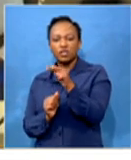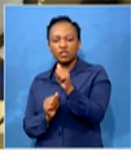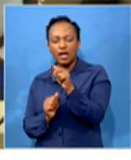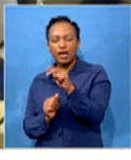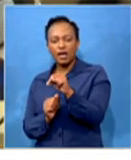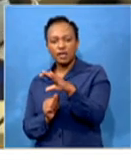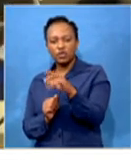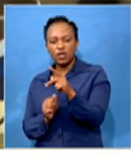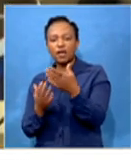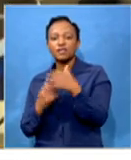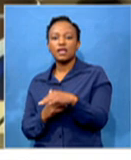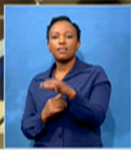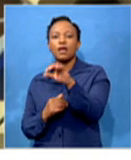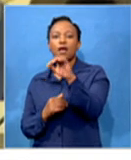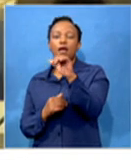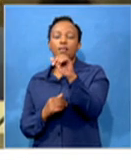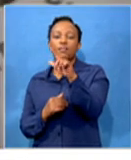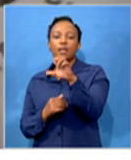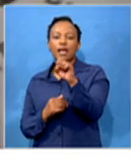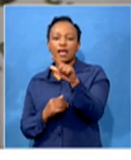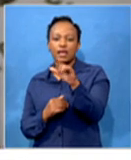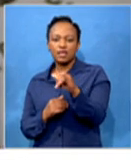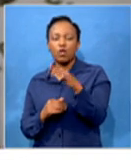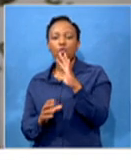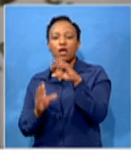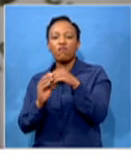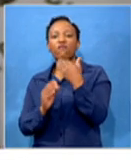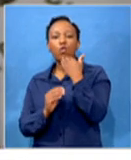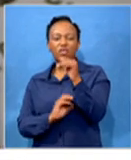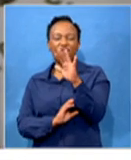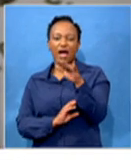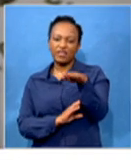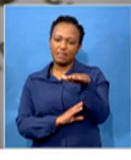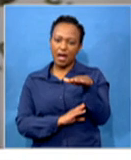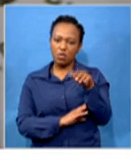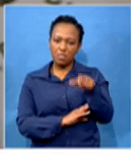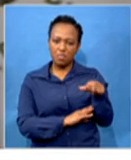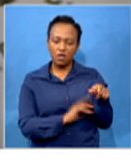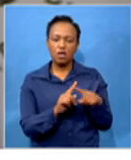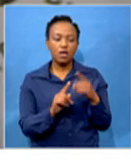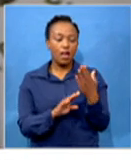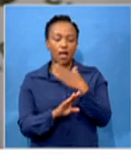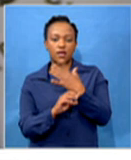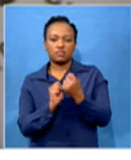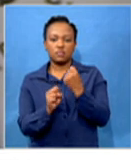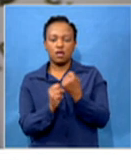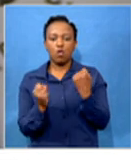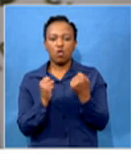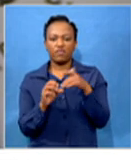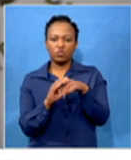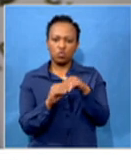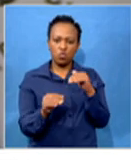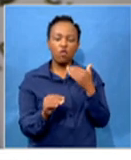for their involvement in the rendition of five Zimbabweans. But last year, the court provisionally withdrew charges